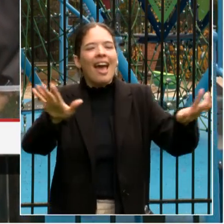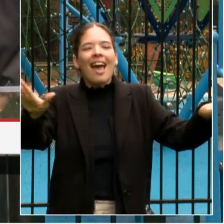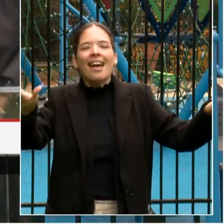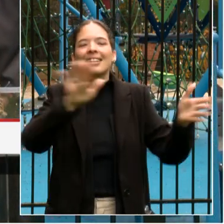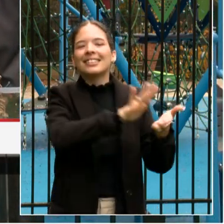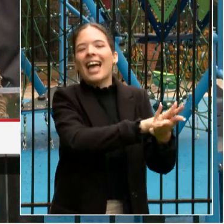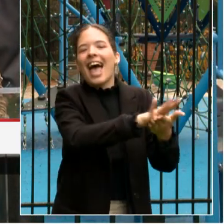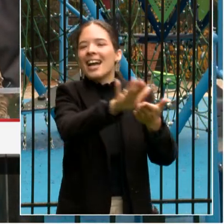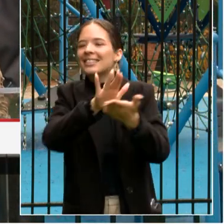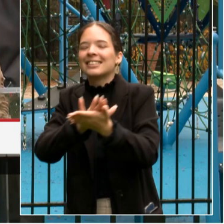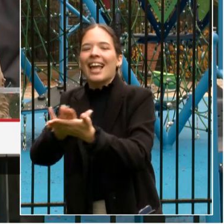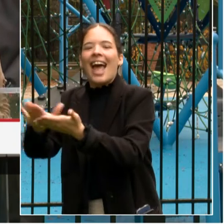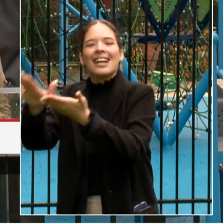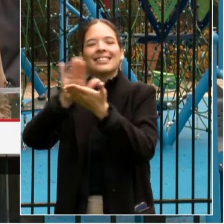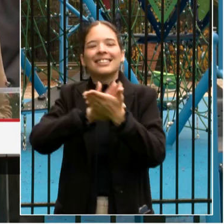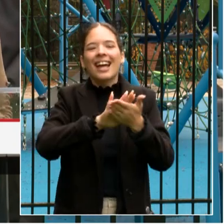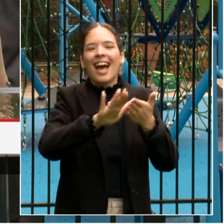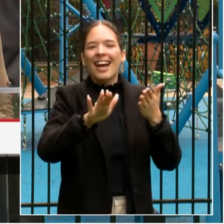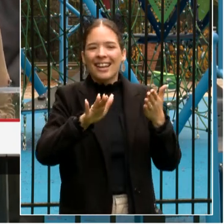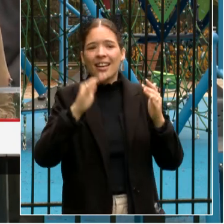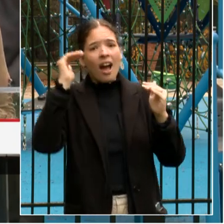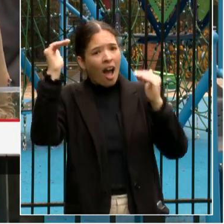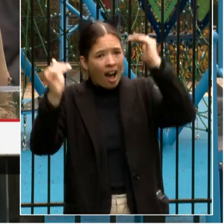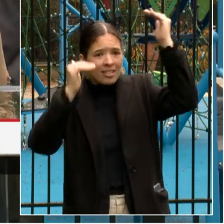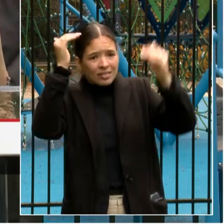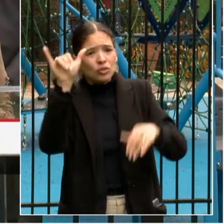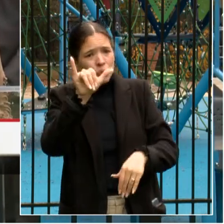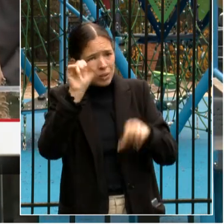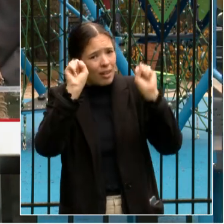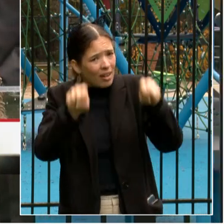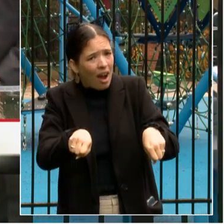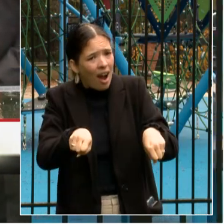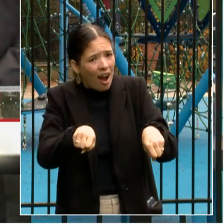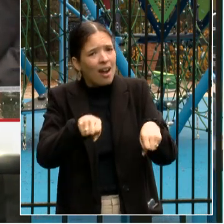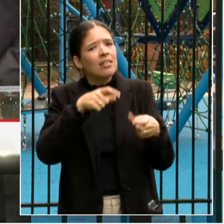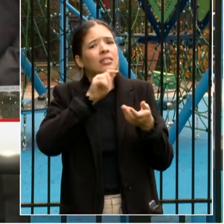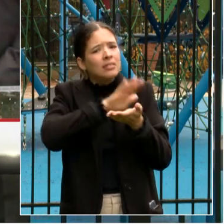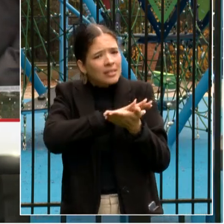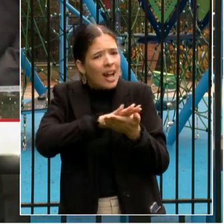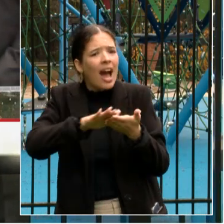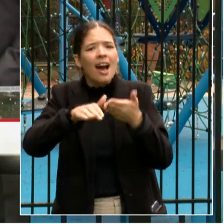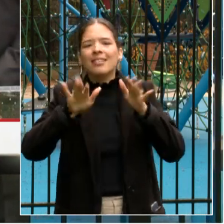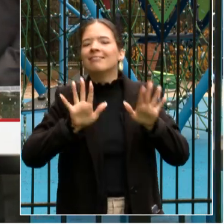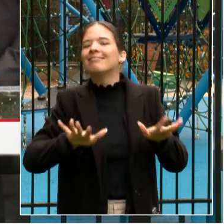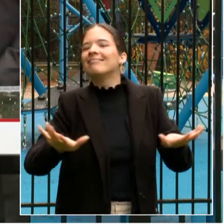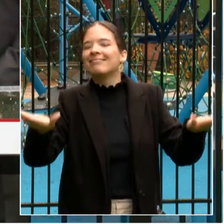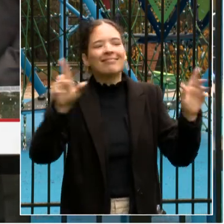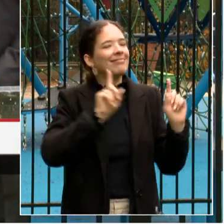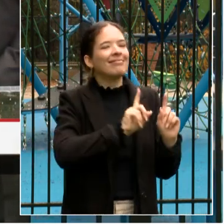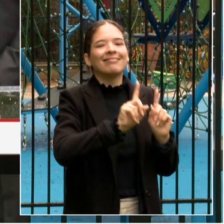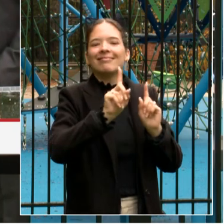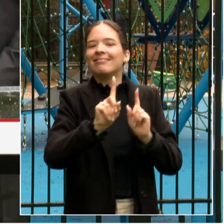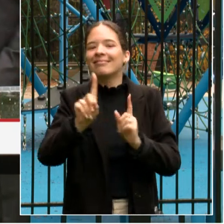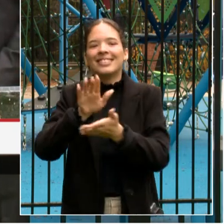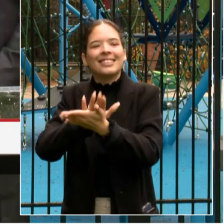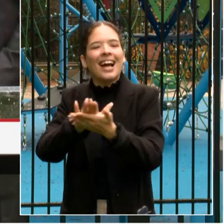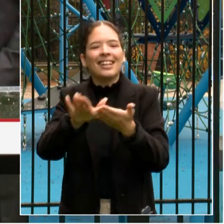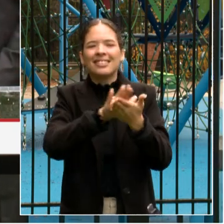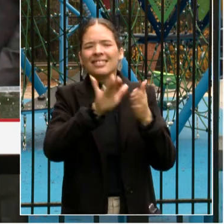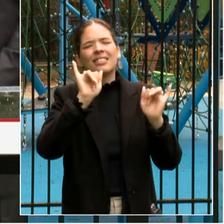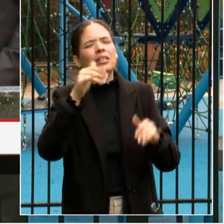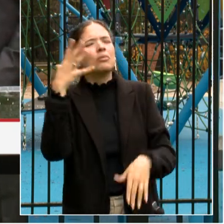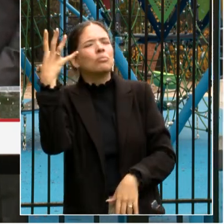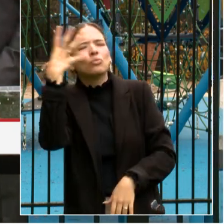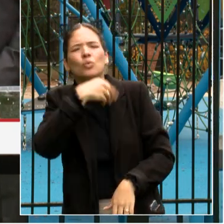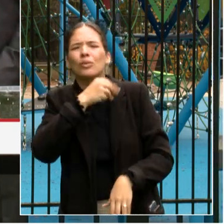can spread that message among each other, what a beautiful world we would live in. I want to acknowledge the work that